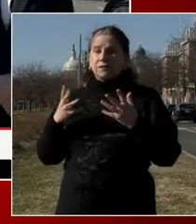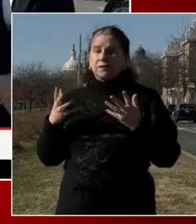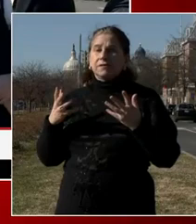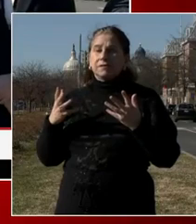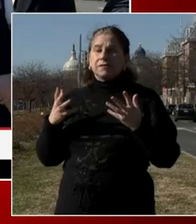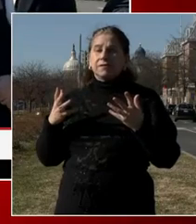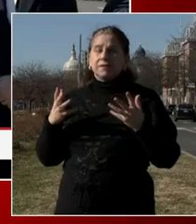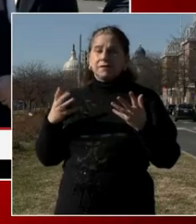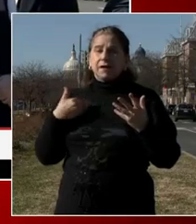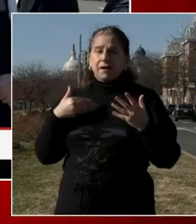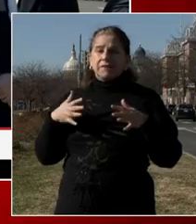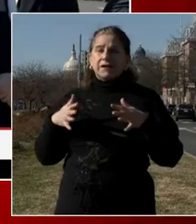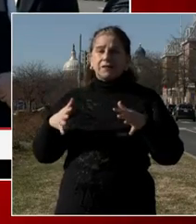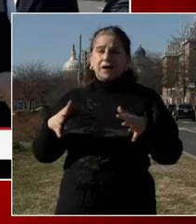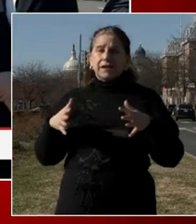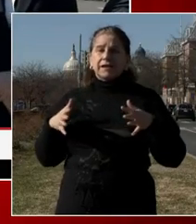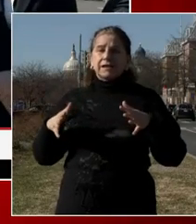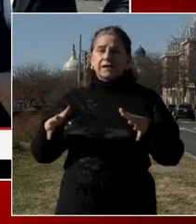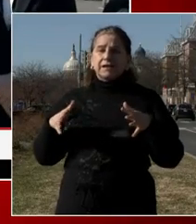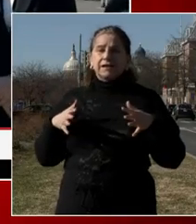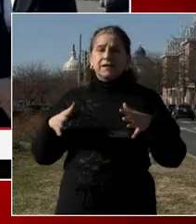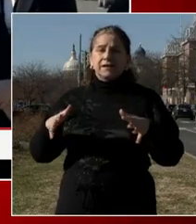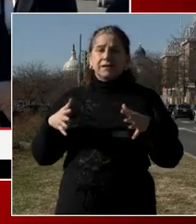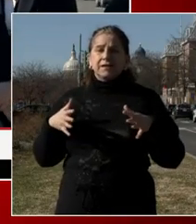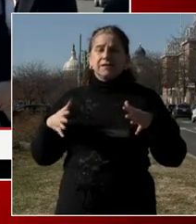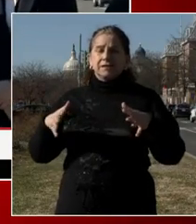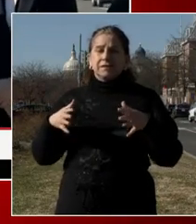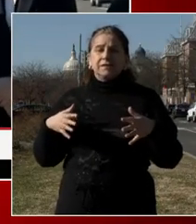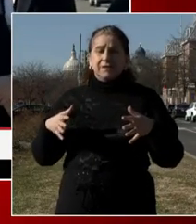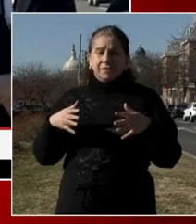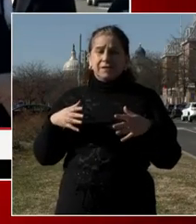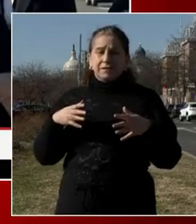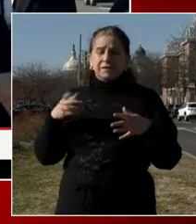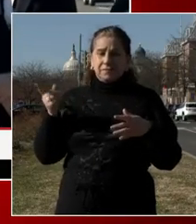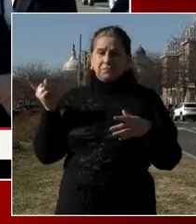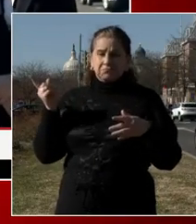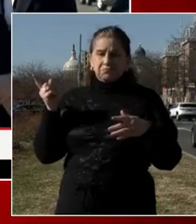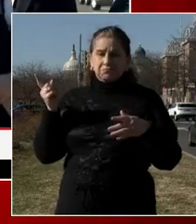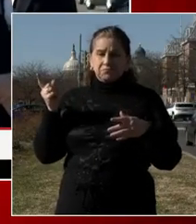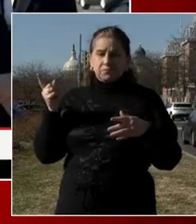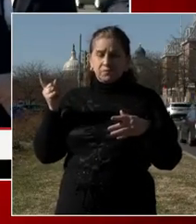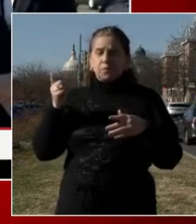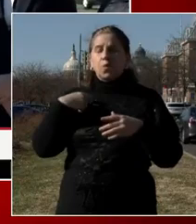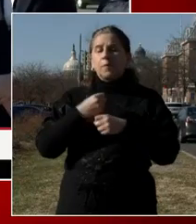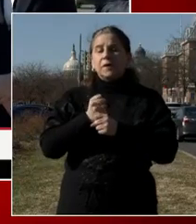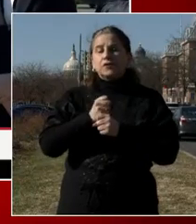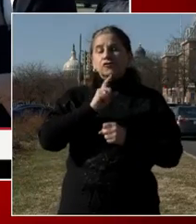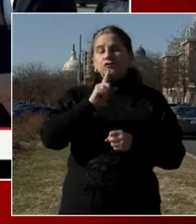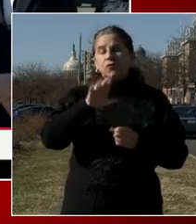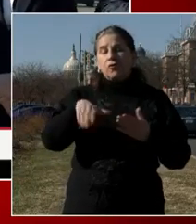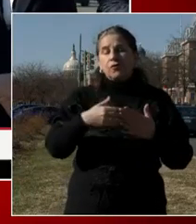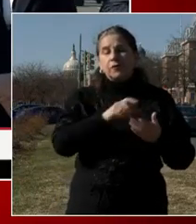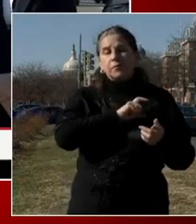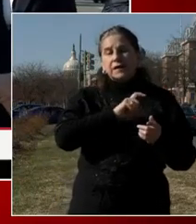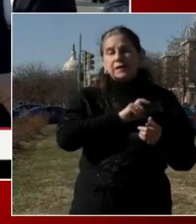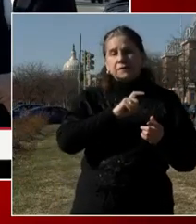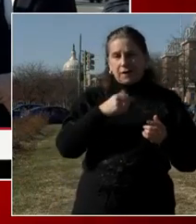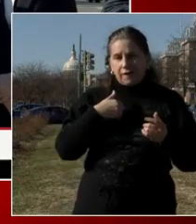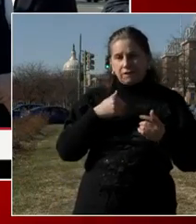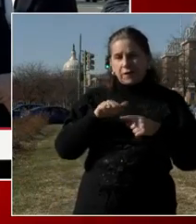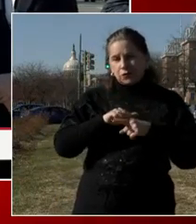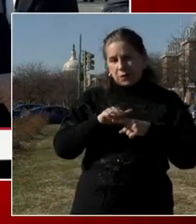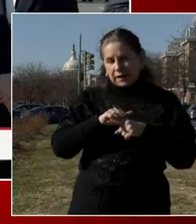as well. And he's very focused on how to make sure all of our police officers have access,